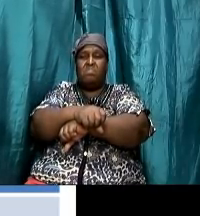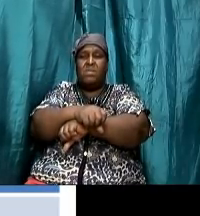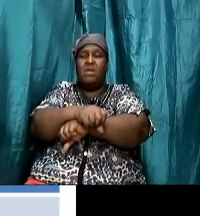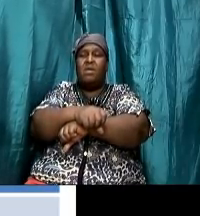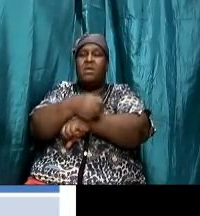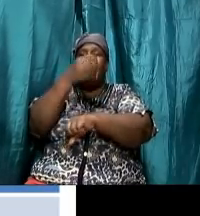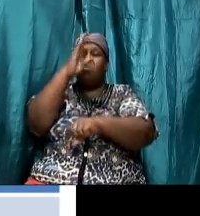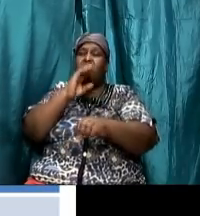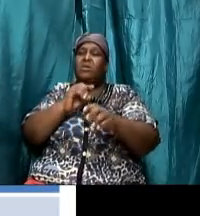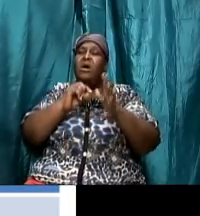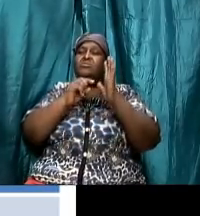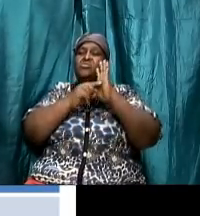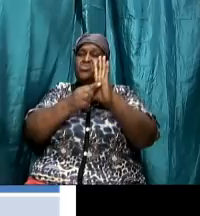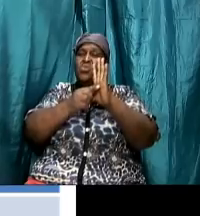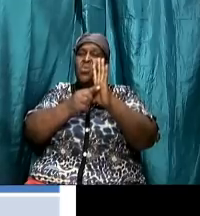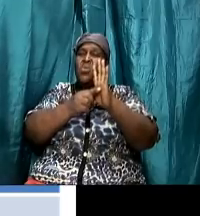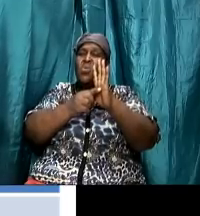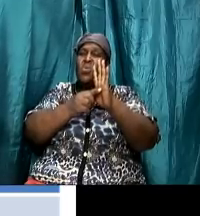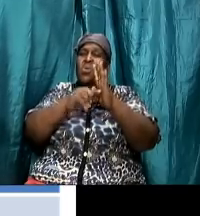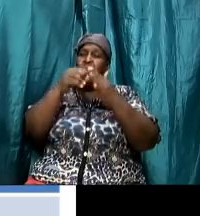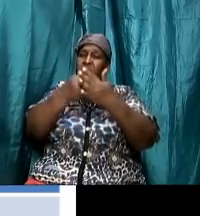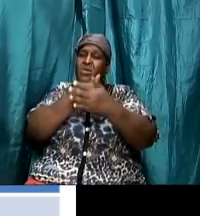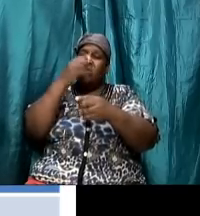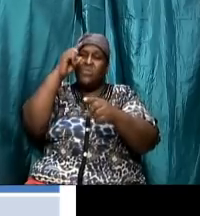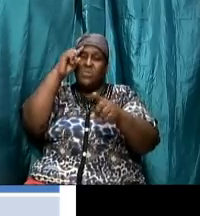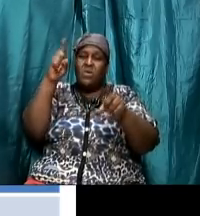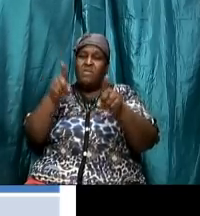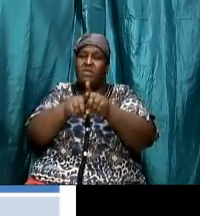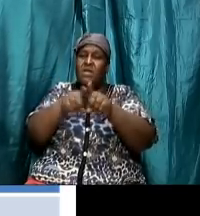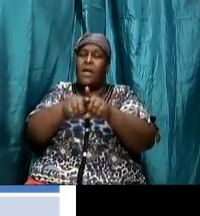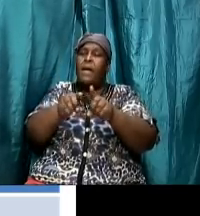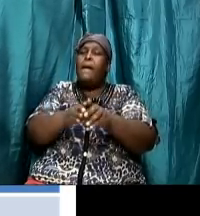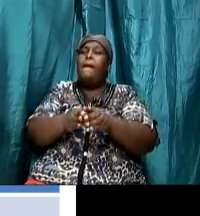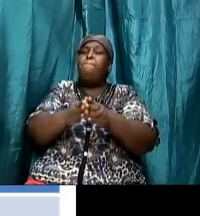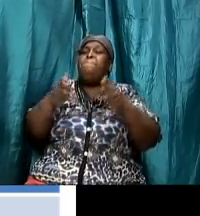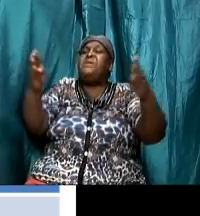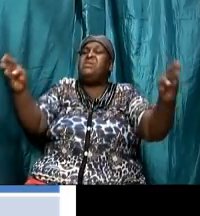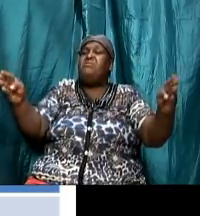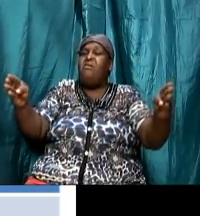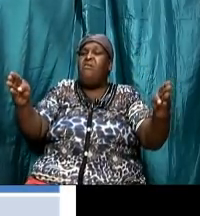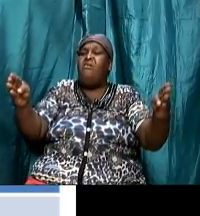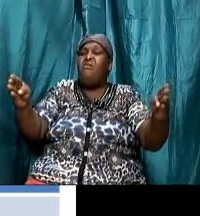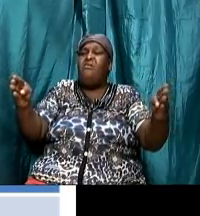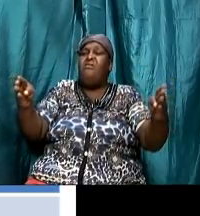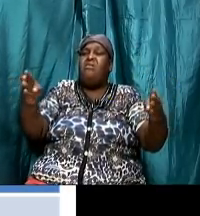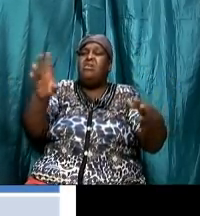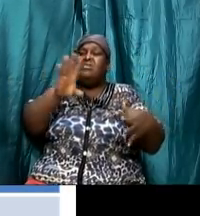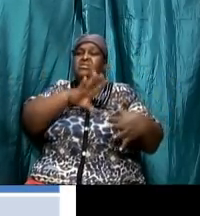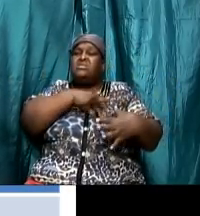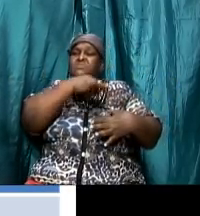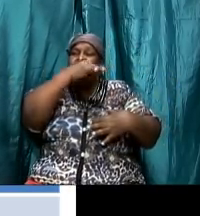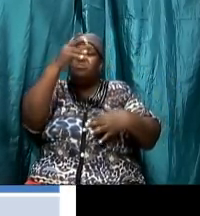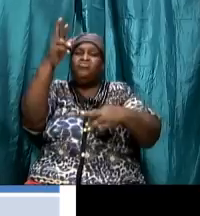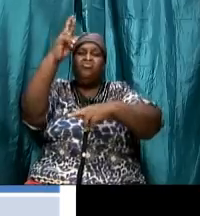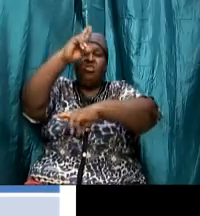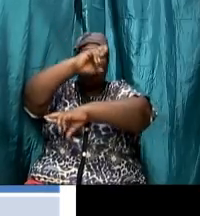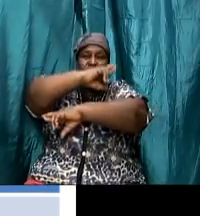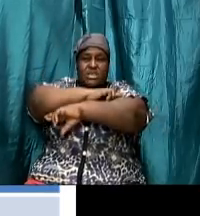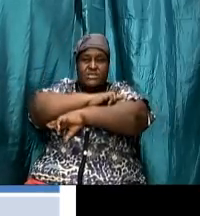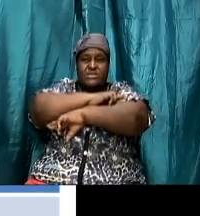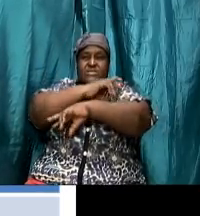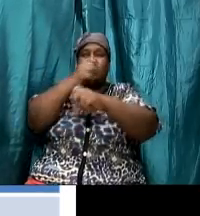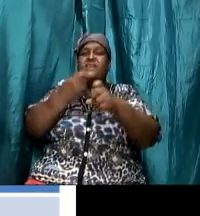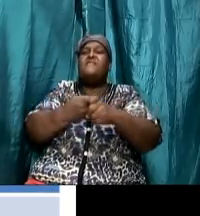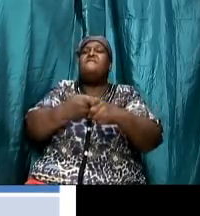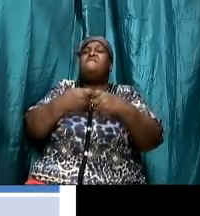but god shows that the new covenant is bigger because while god gave them a rest from physical work what god really wanted to do